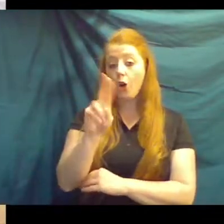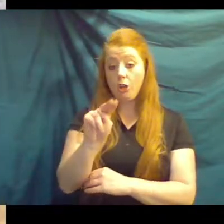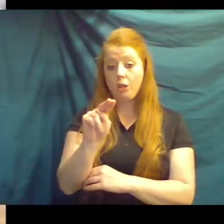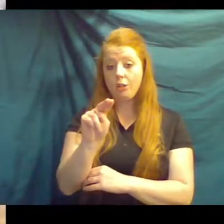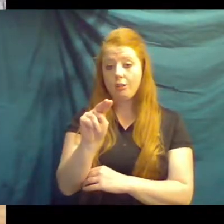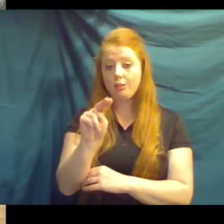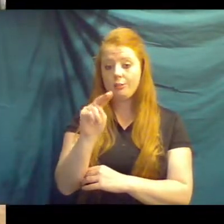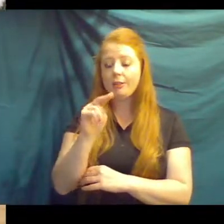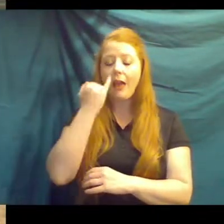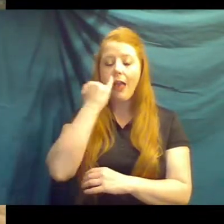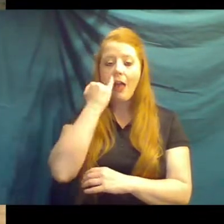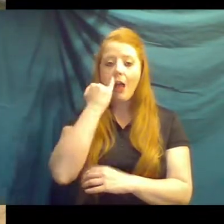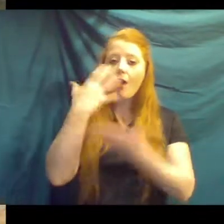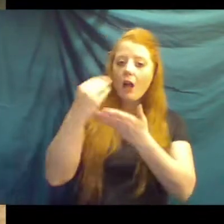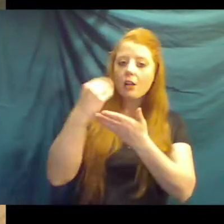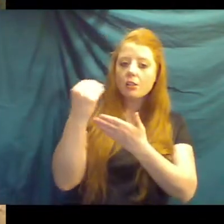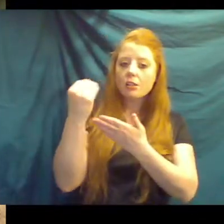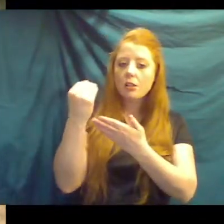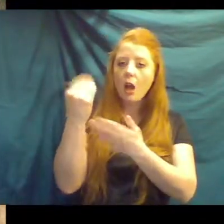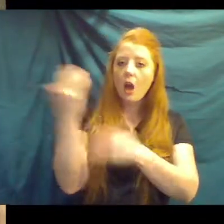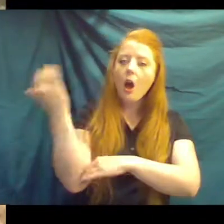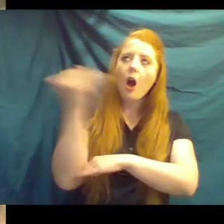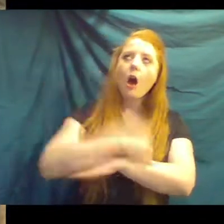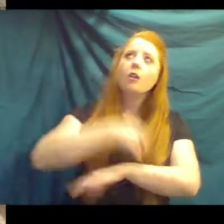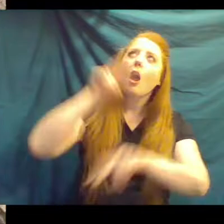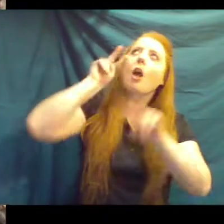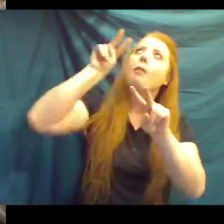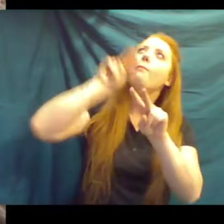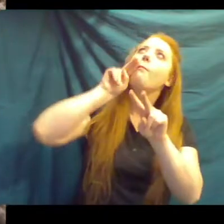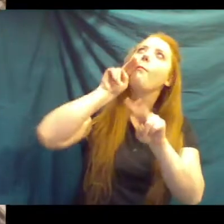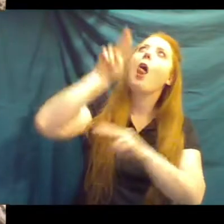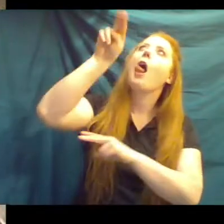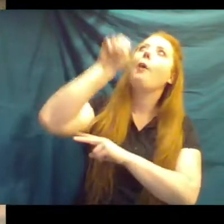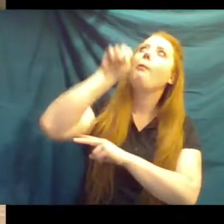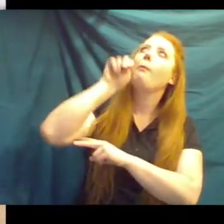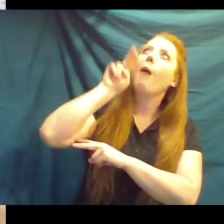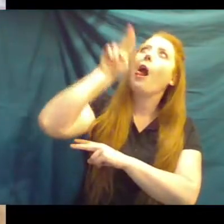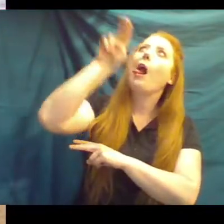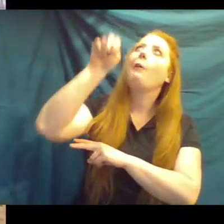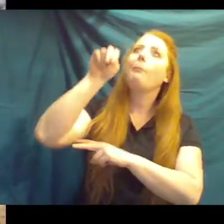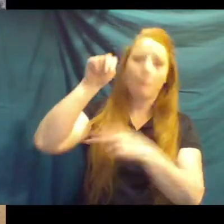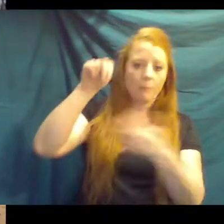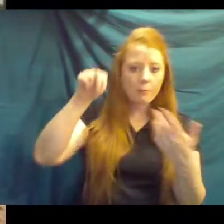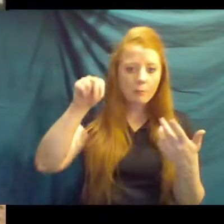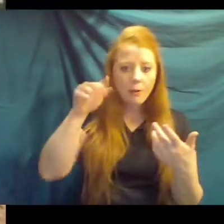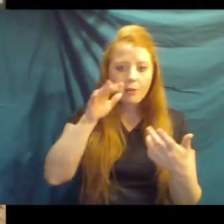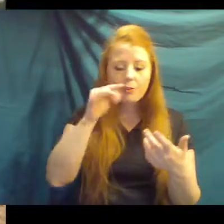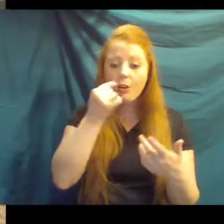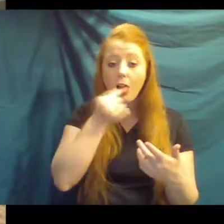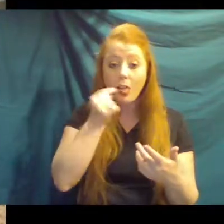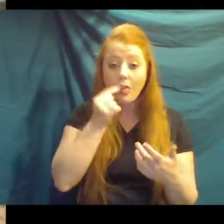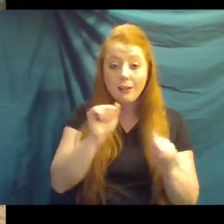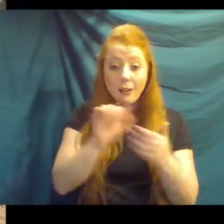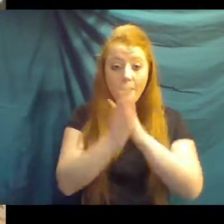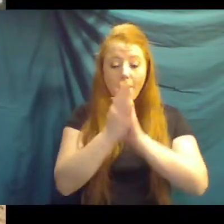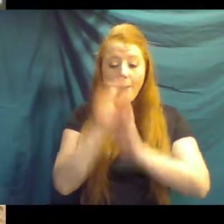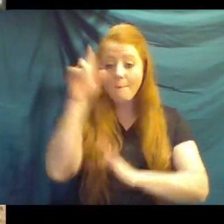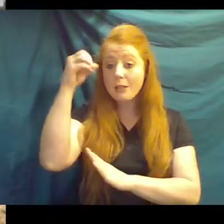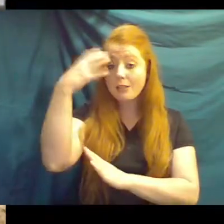can imagine if you were outside all day long, staring up at the sun, sticking your tongue out, reaching up for leaves, that your tongue could actually